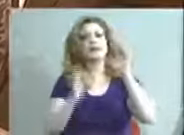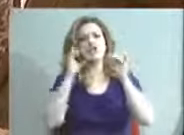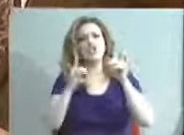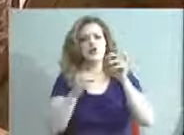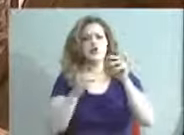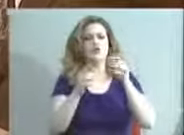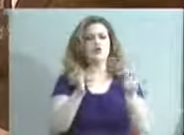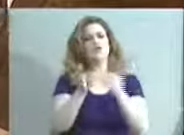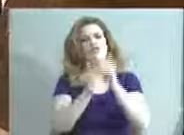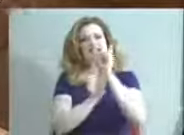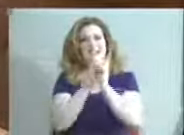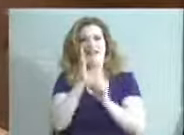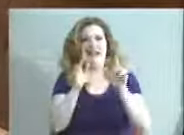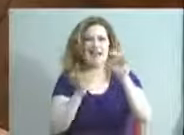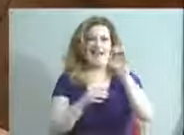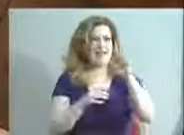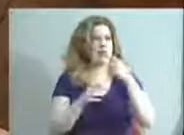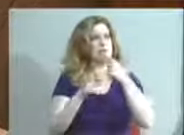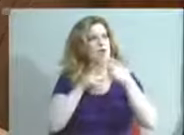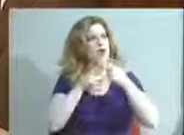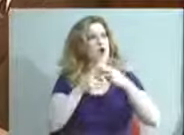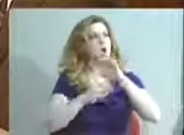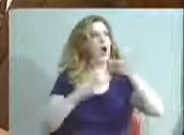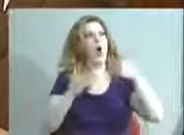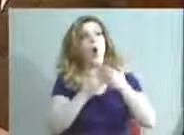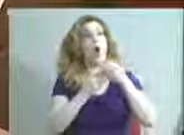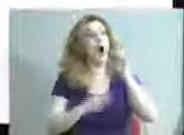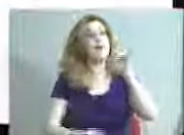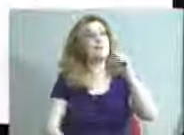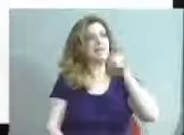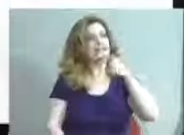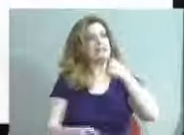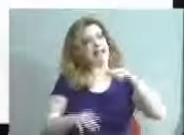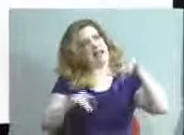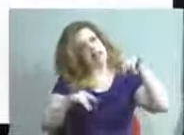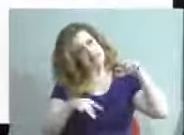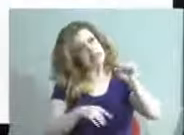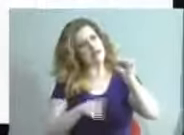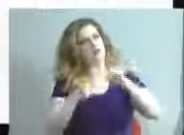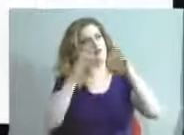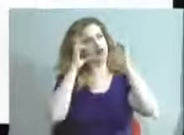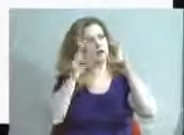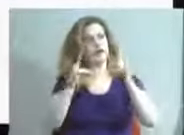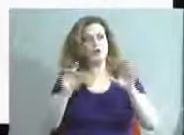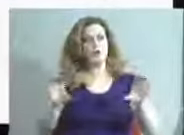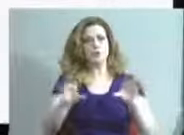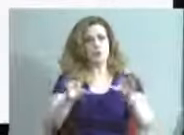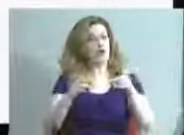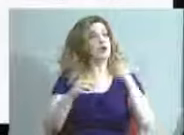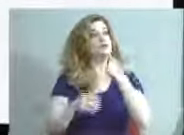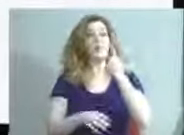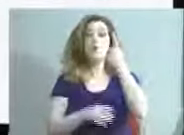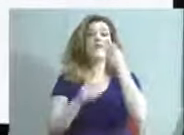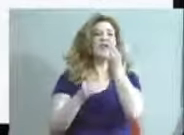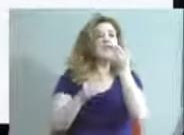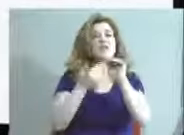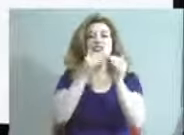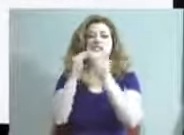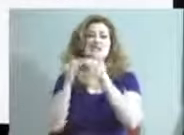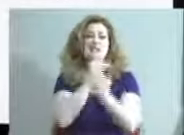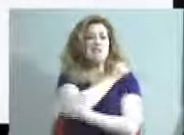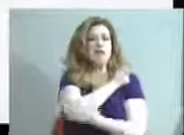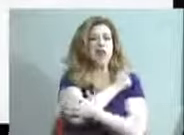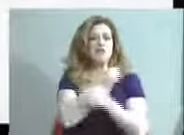Lab, it's called By All Means, and Say Yes to Education play. So we're one of the few cities in the country that have really defined